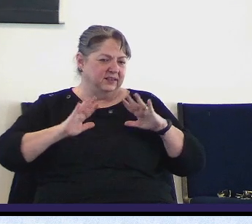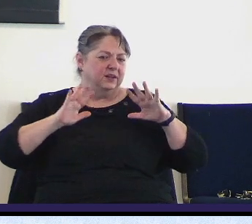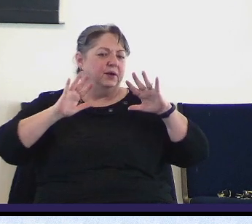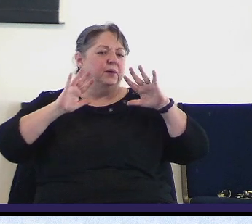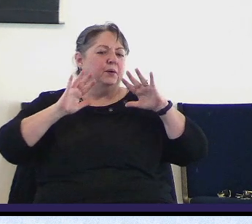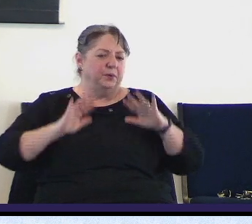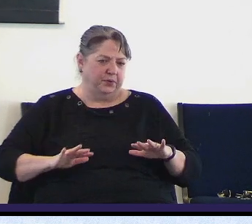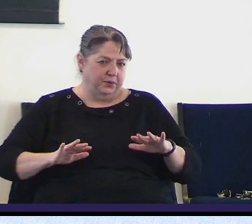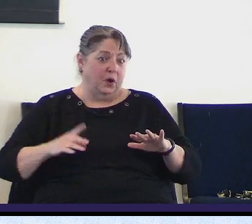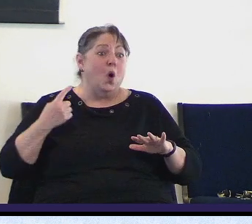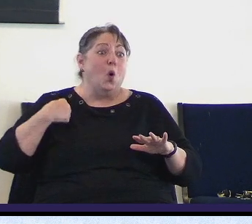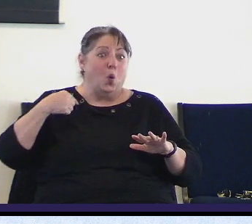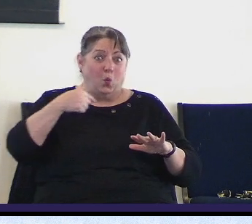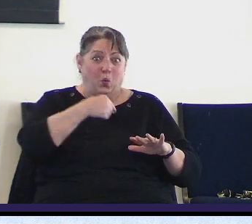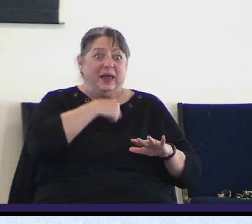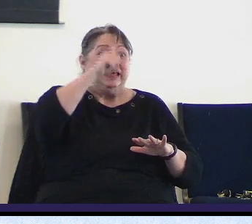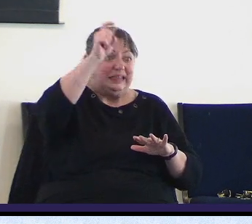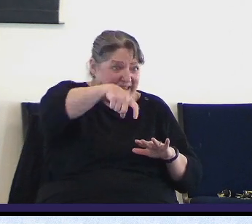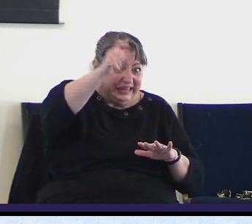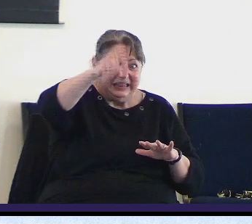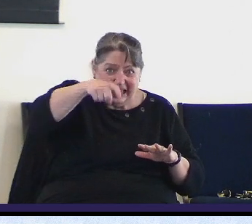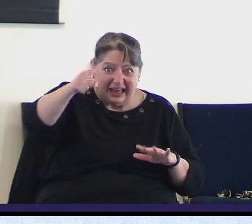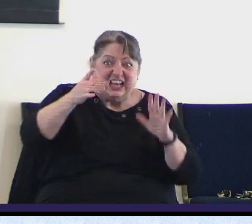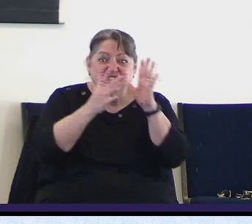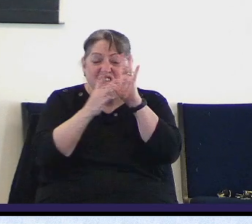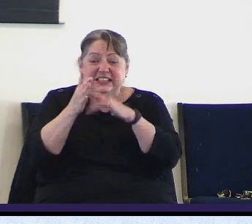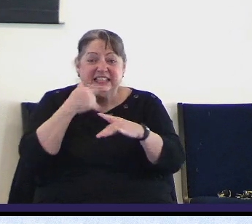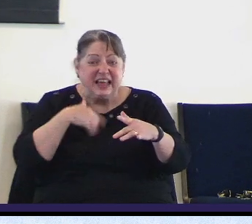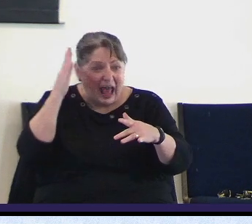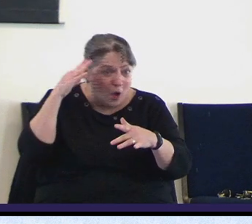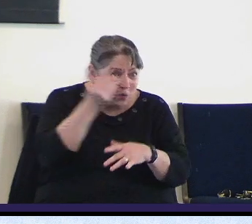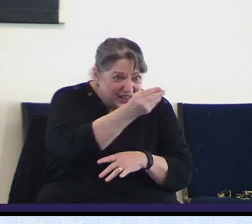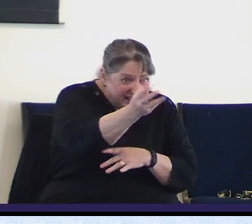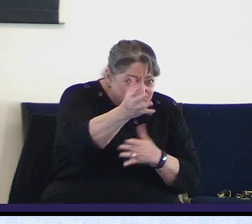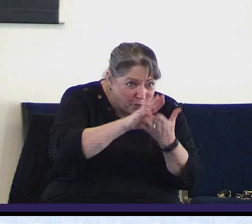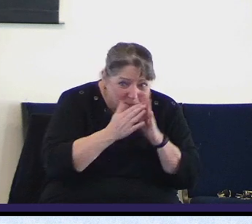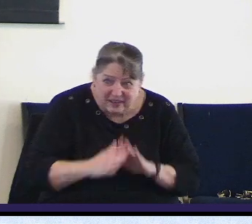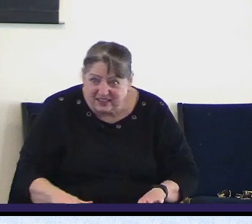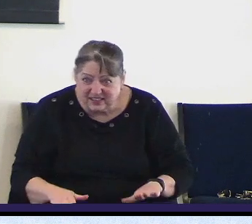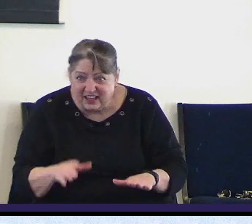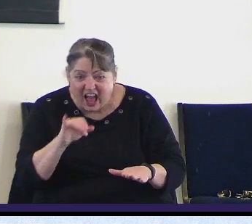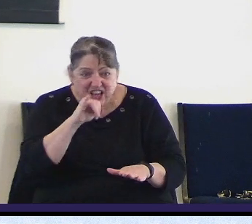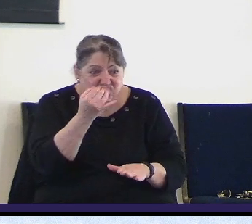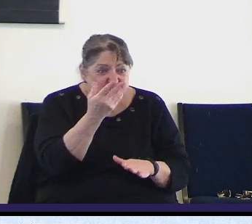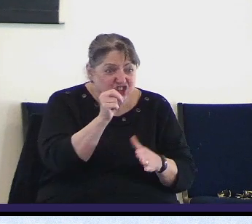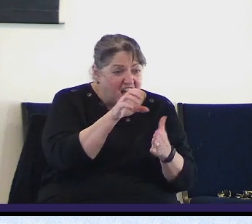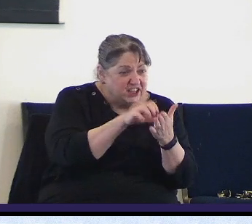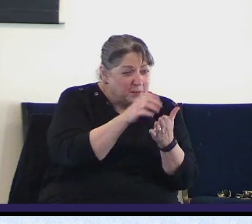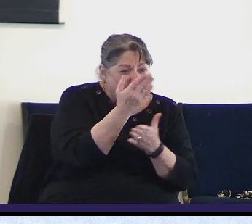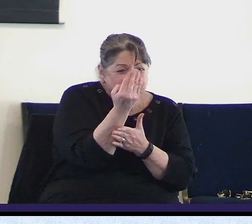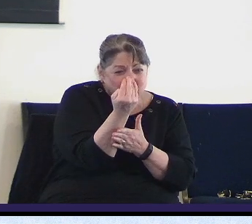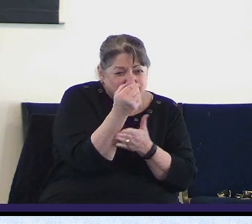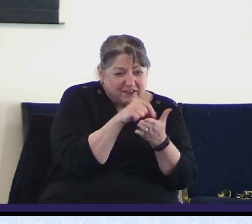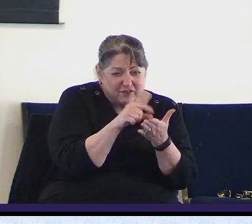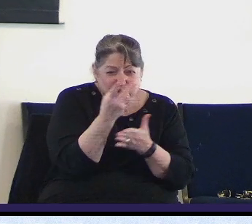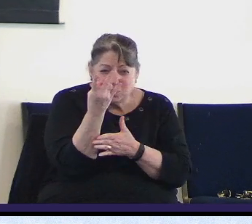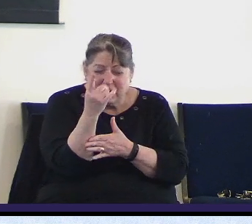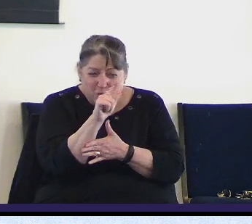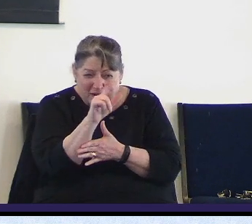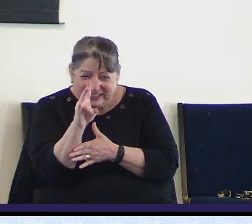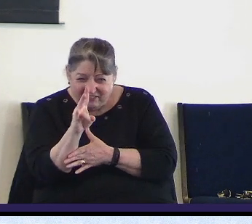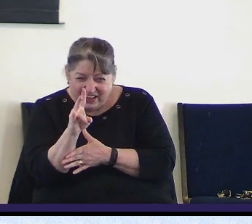that today my peace I give you said Jesus in John 40 14 27 I do not give to you as the world gives